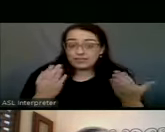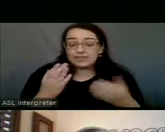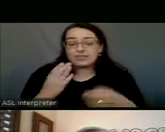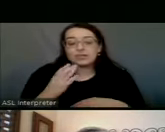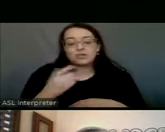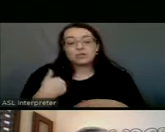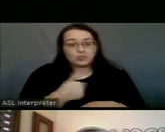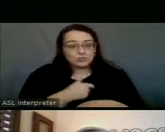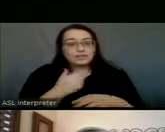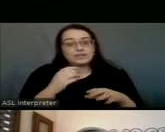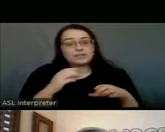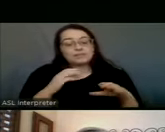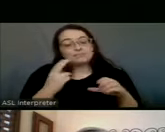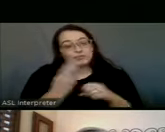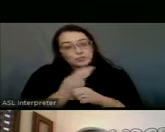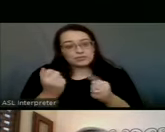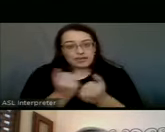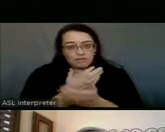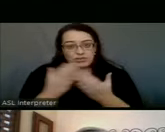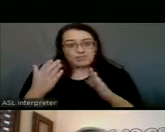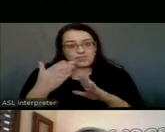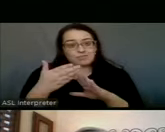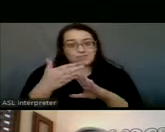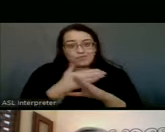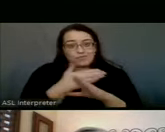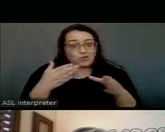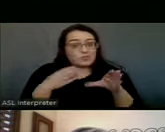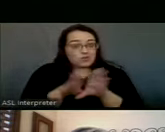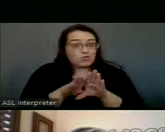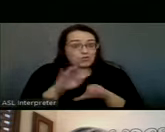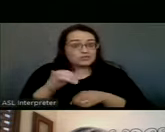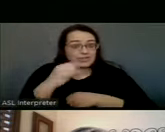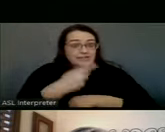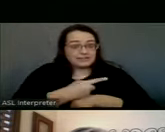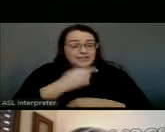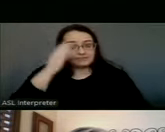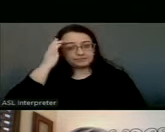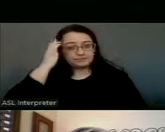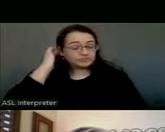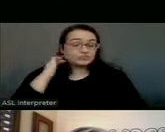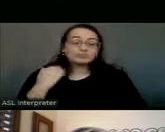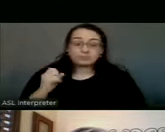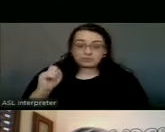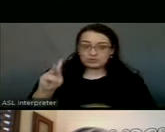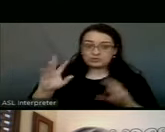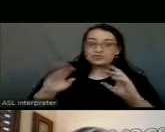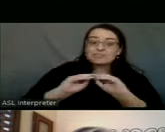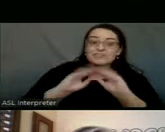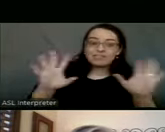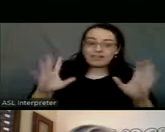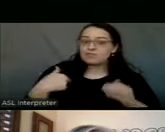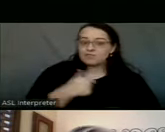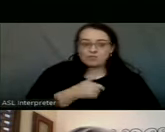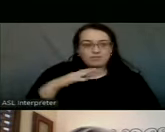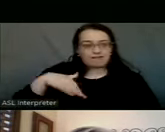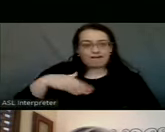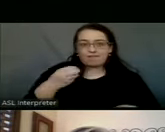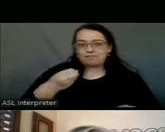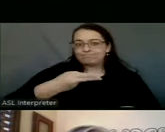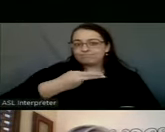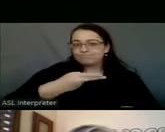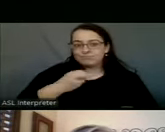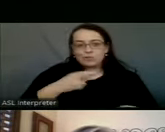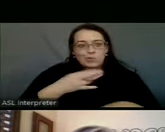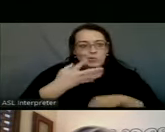we do use everything before the end of the clinic day. So, just to clarify, we have not had to throw away